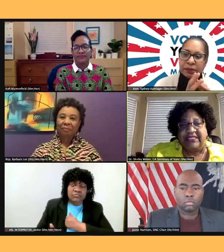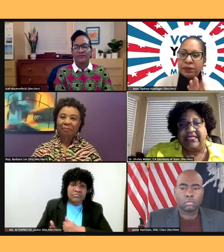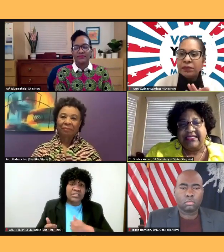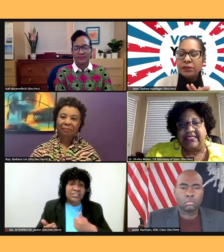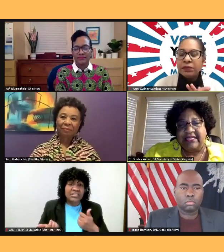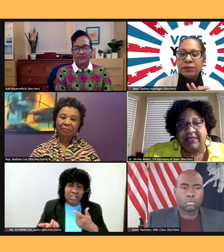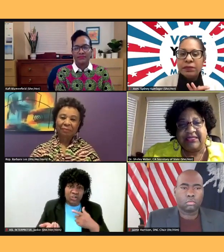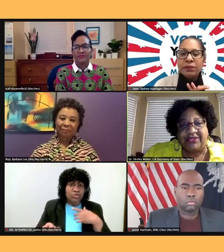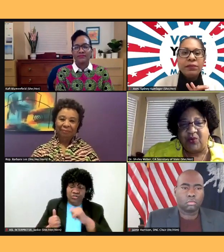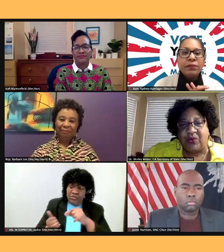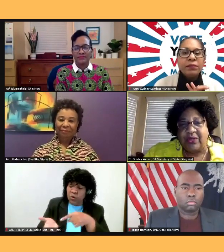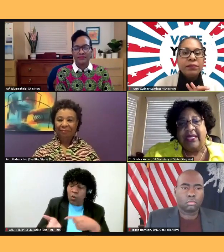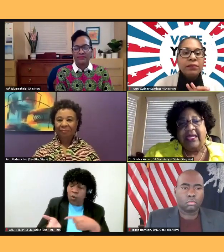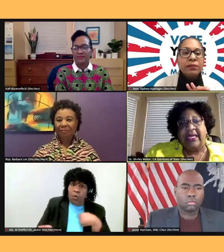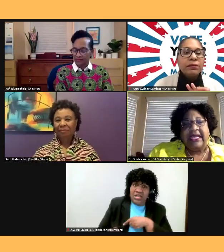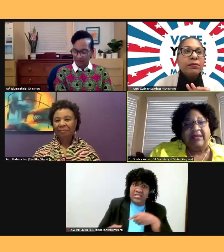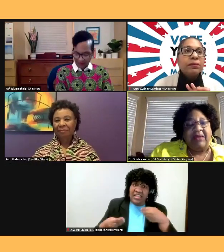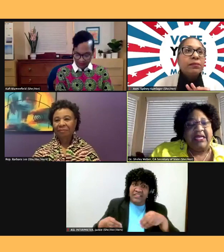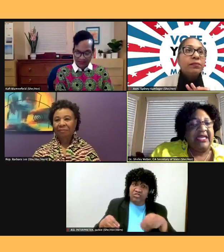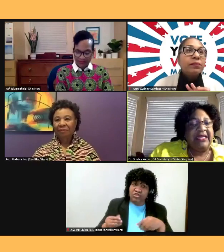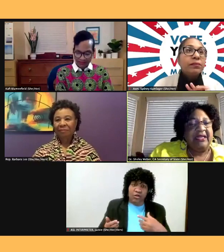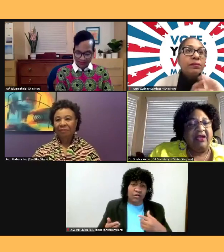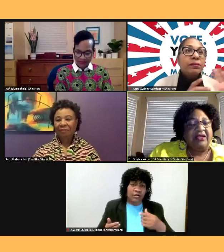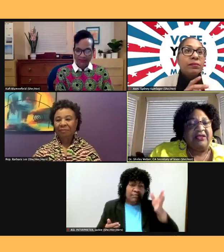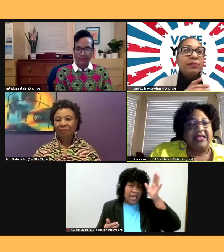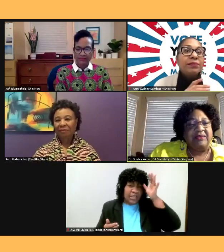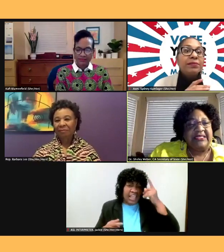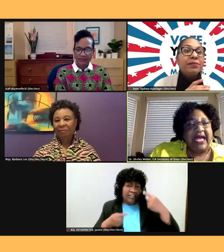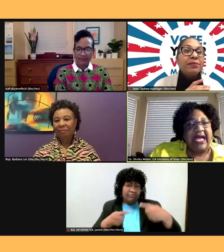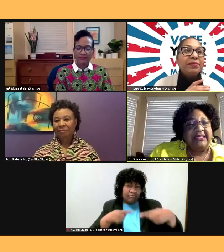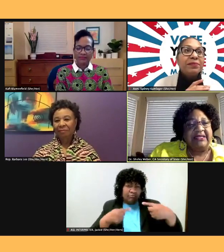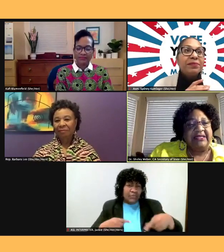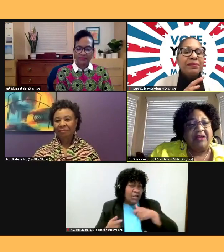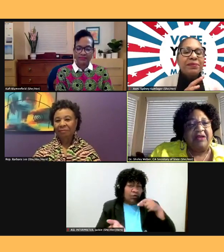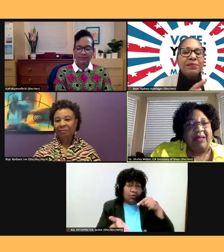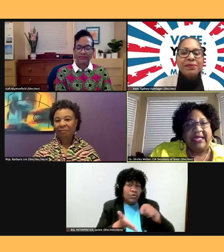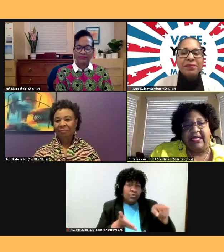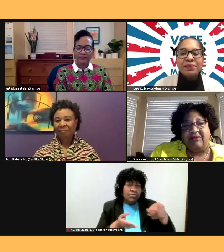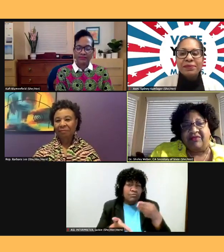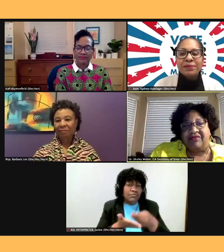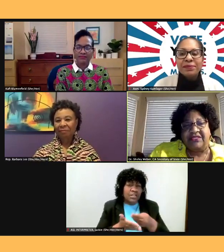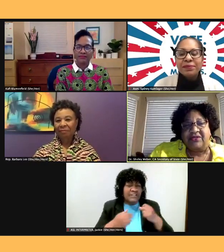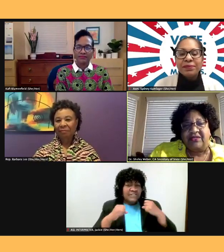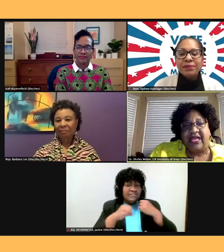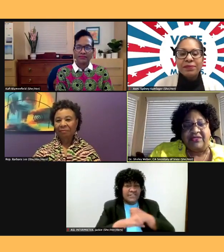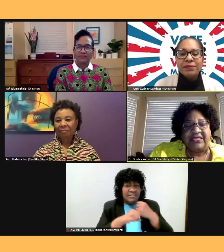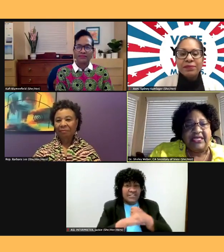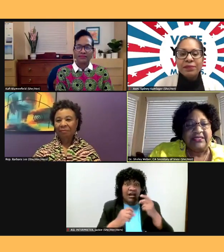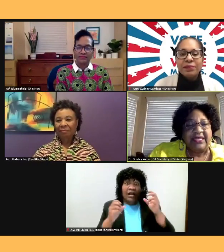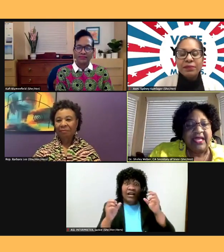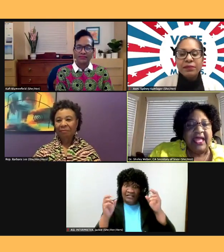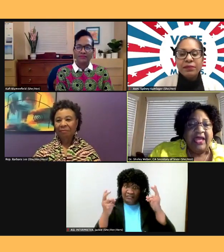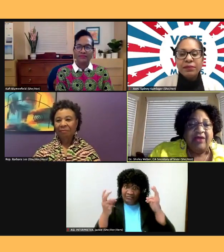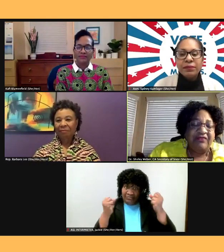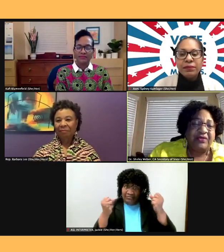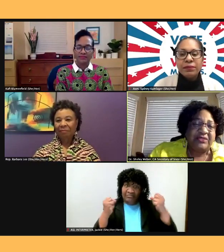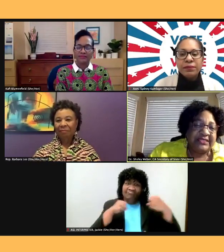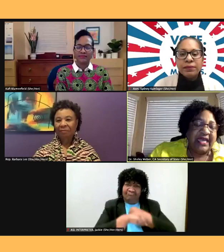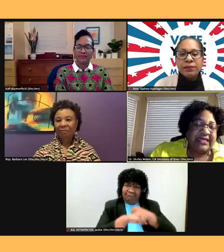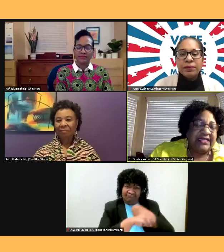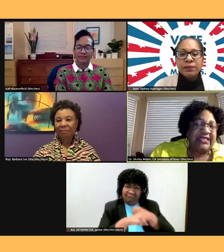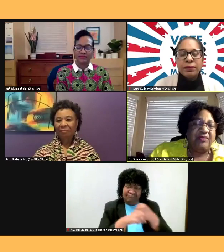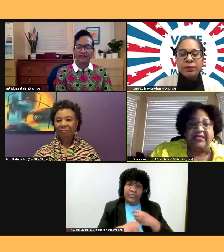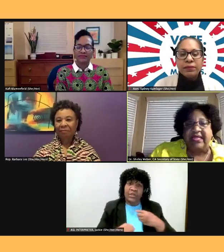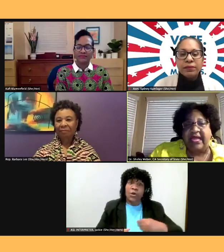at the store. And my daddy argued that he was not, they fought back. There was a physical confrontation and white folks decided that he was a